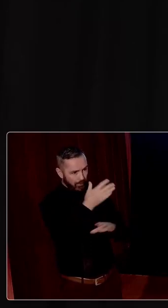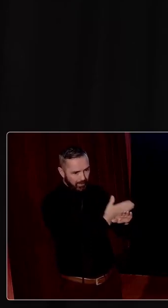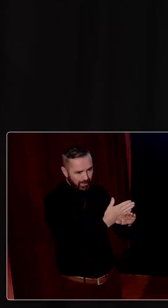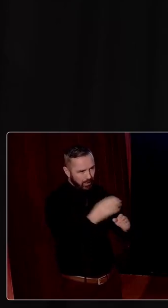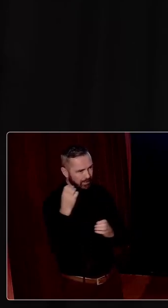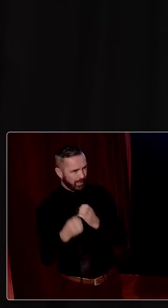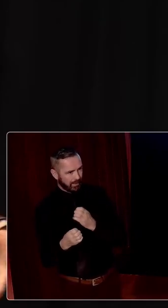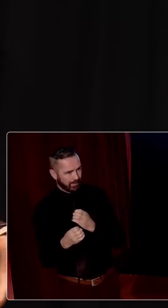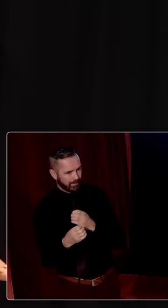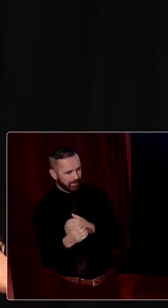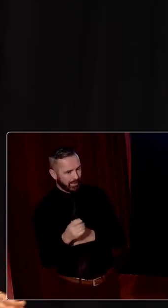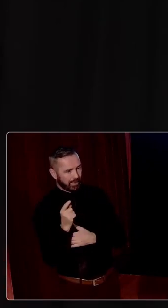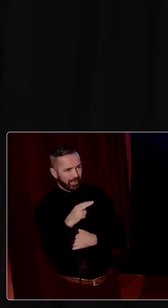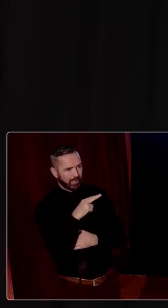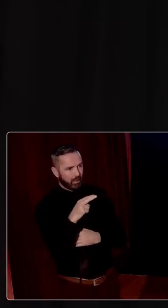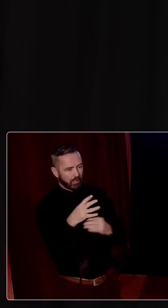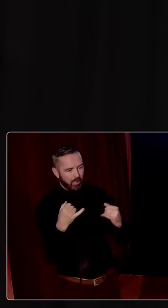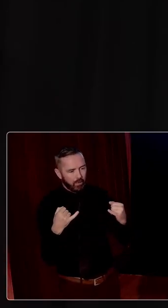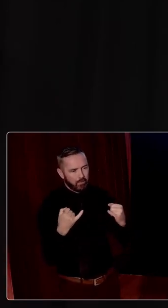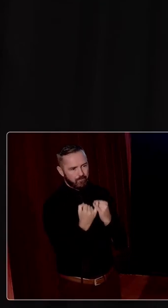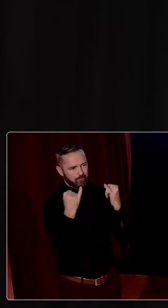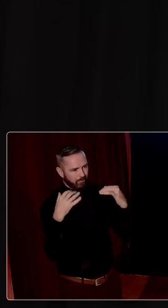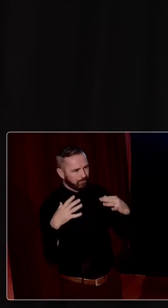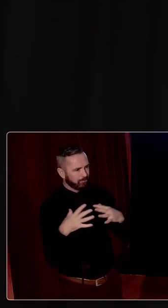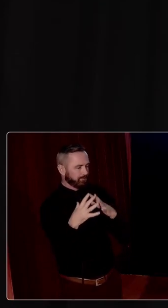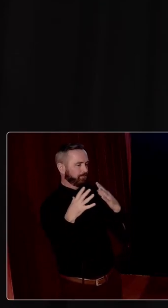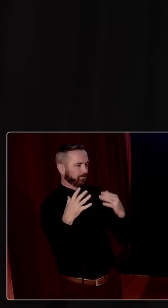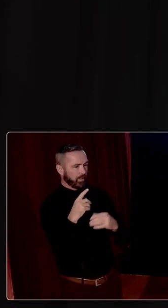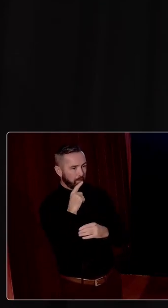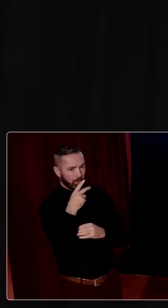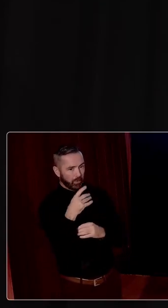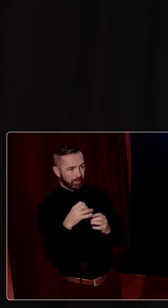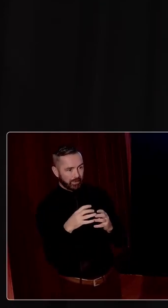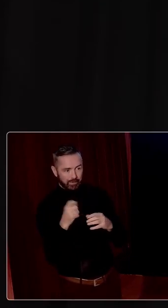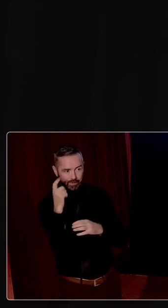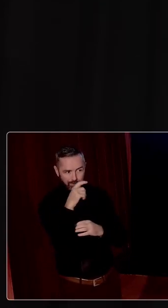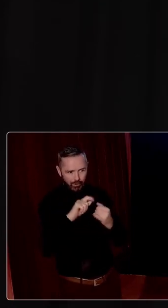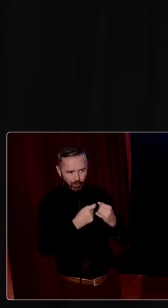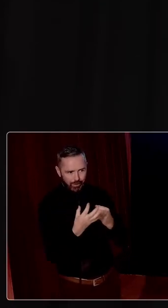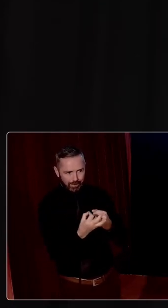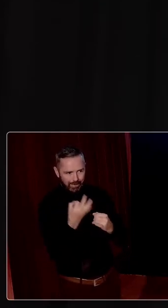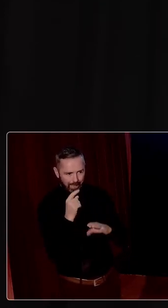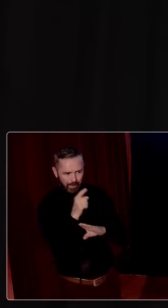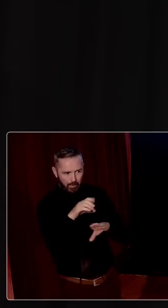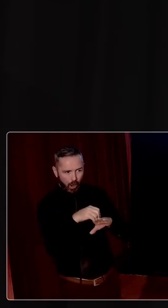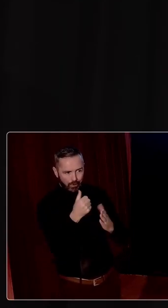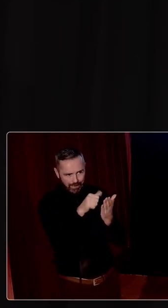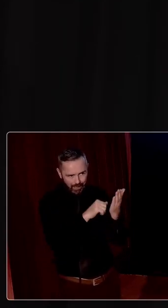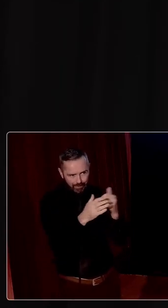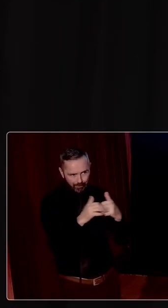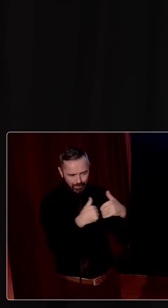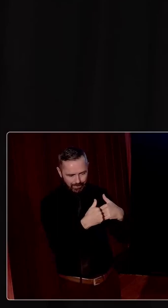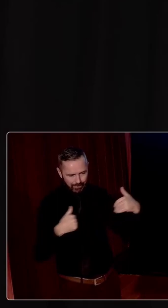that this wasn't a battle underneath, it was a tremendous battle to get the question on the agenda for the divorce, to